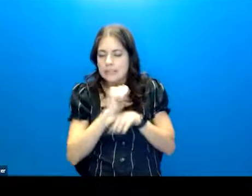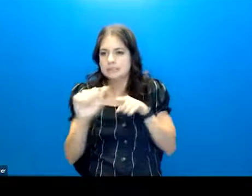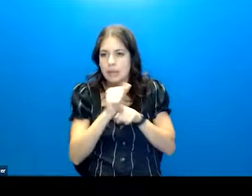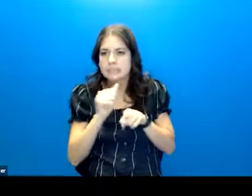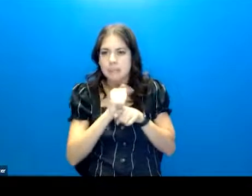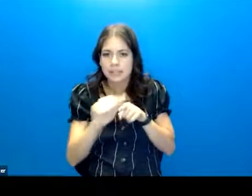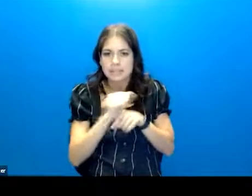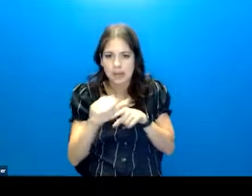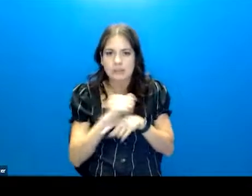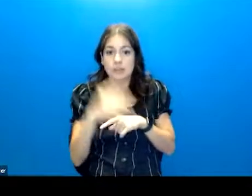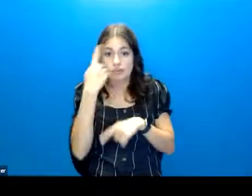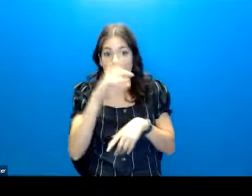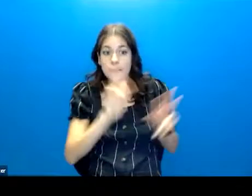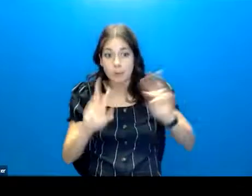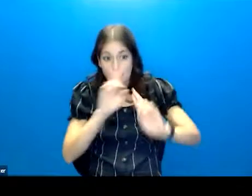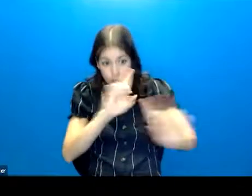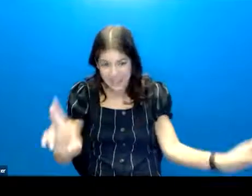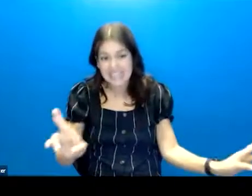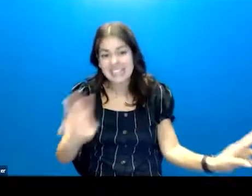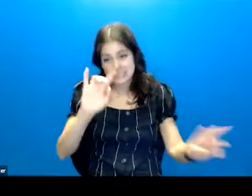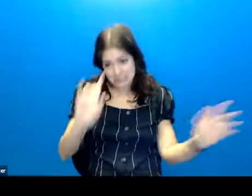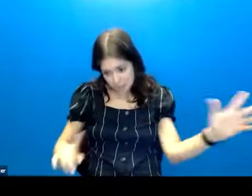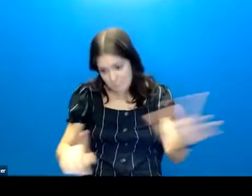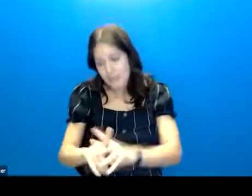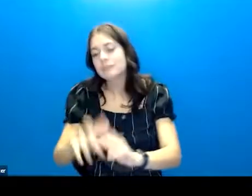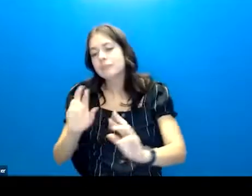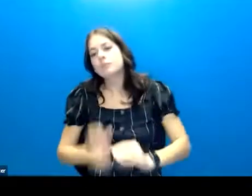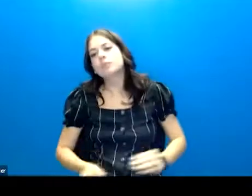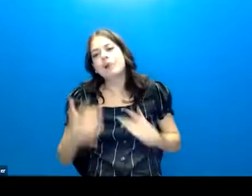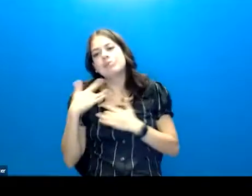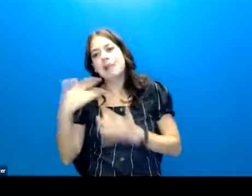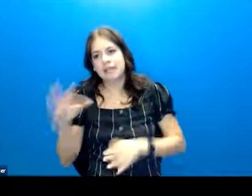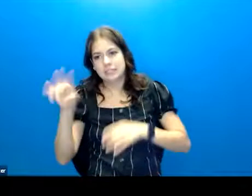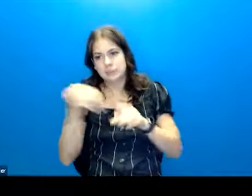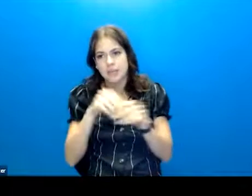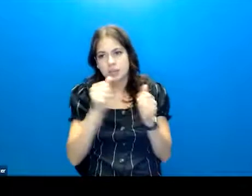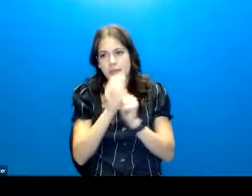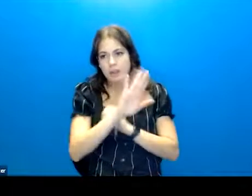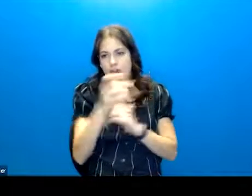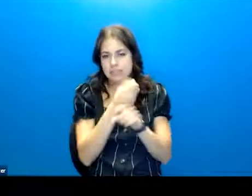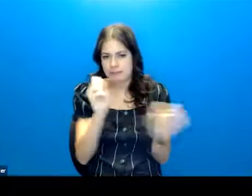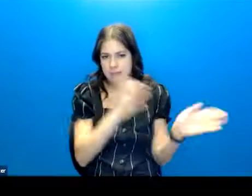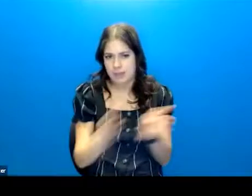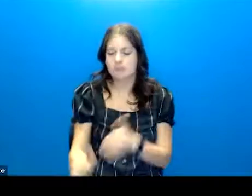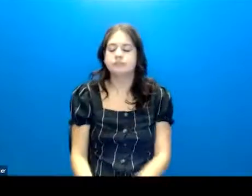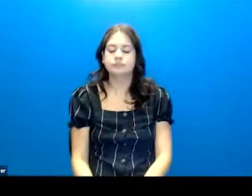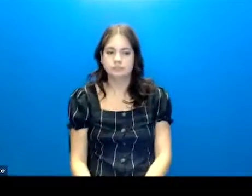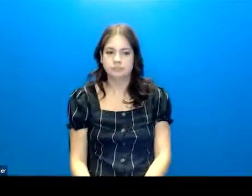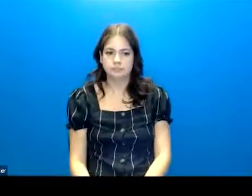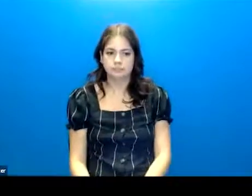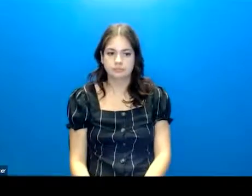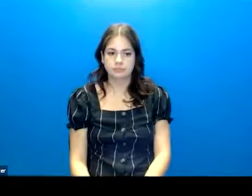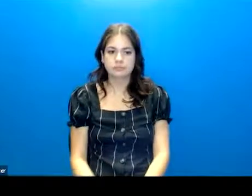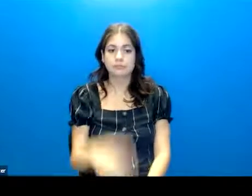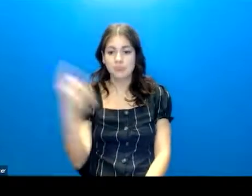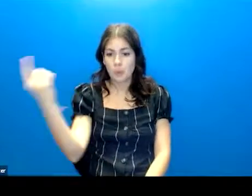again, so that for folks, when these feelings come up, are more likely to engage their coping skills. And it